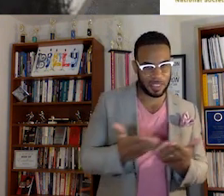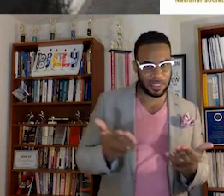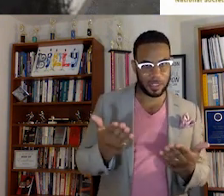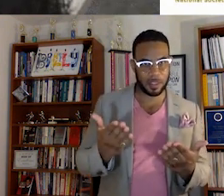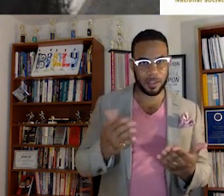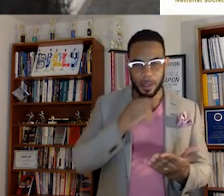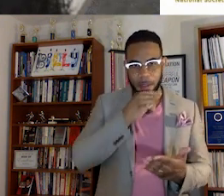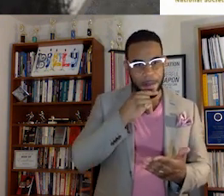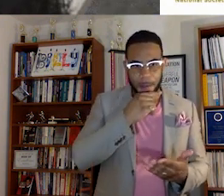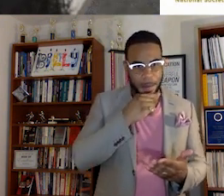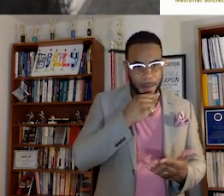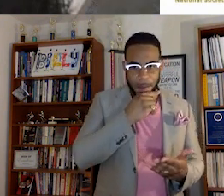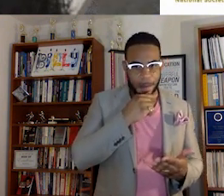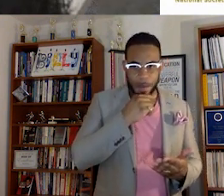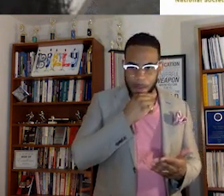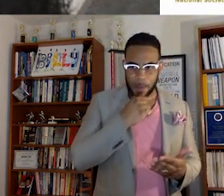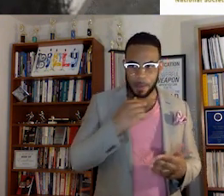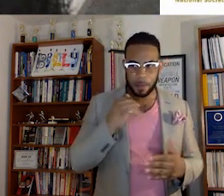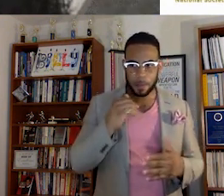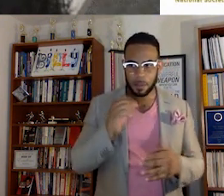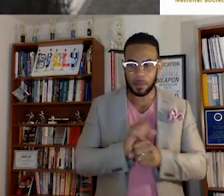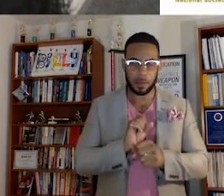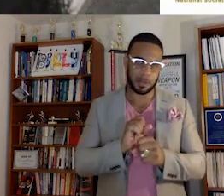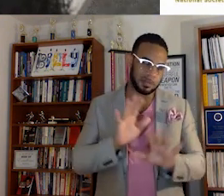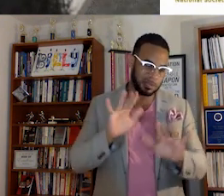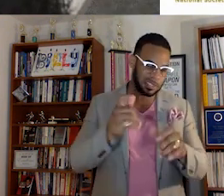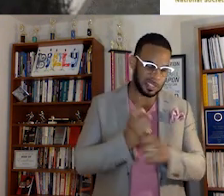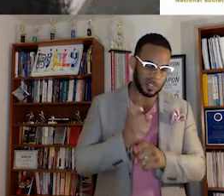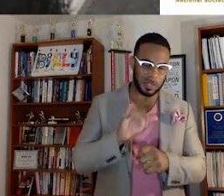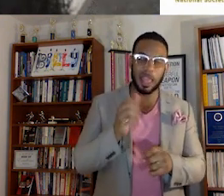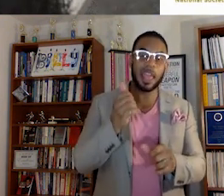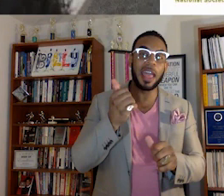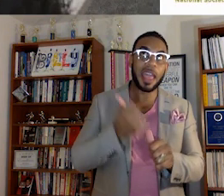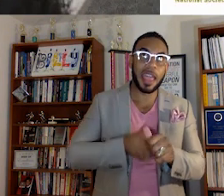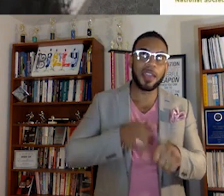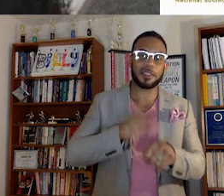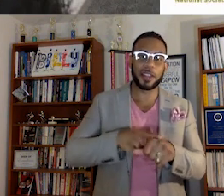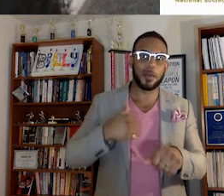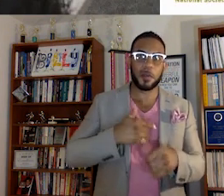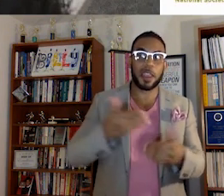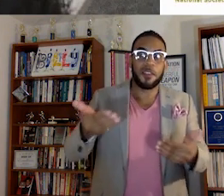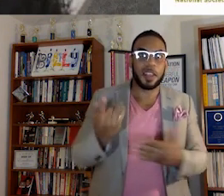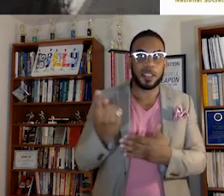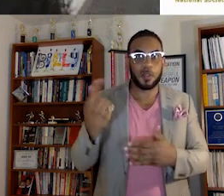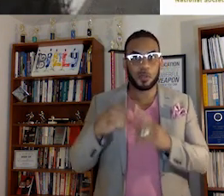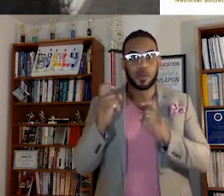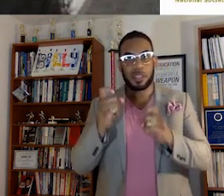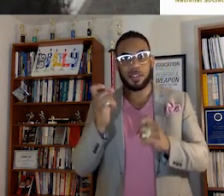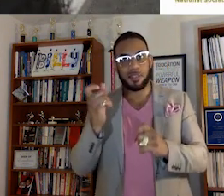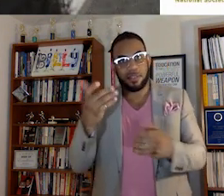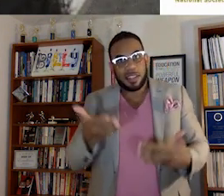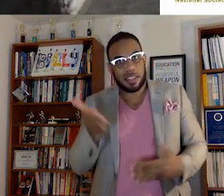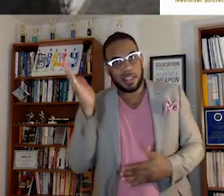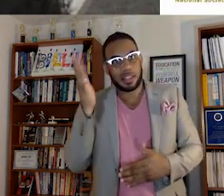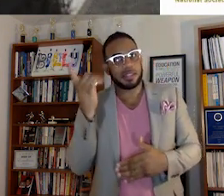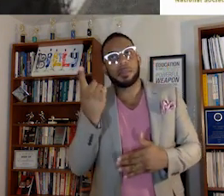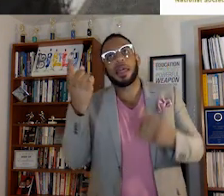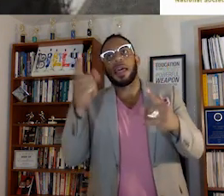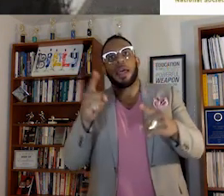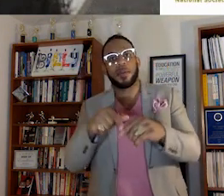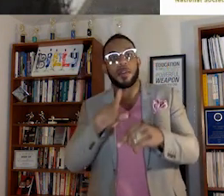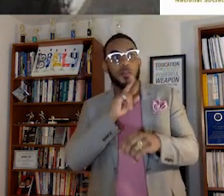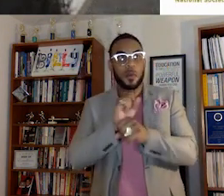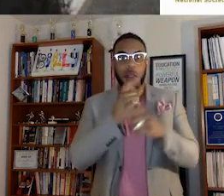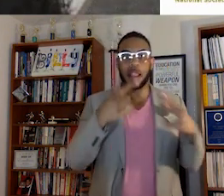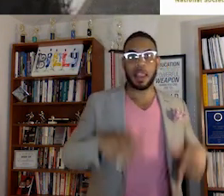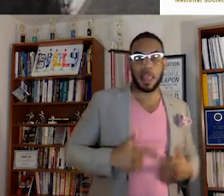a joke that every time we invite someone to give a guest lecture, something happens in